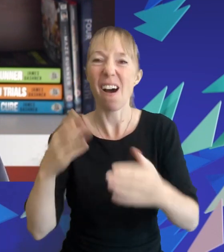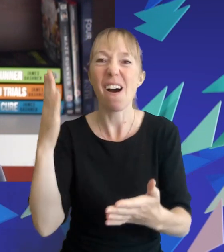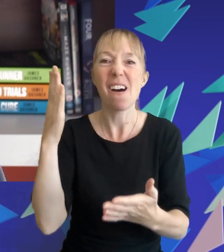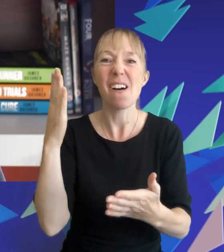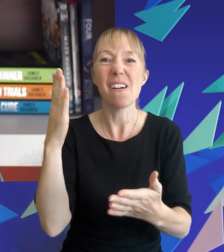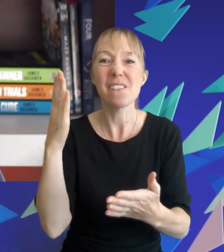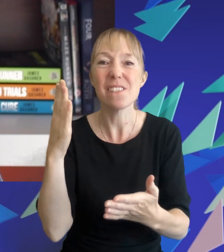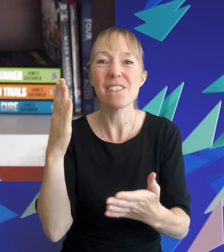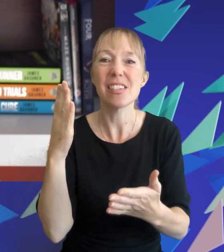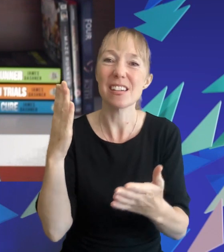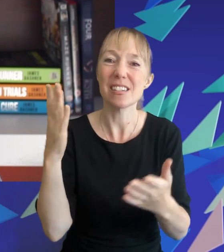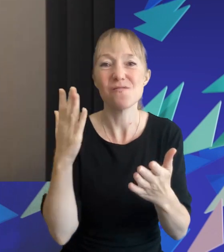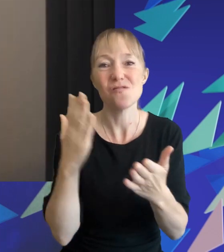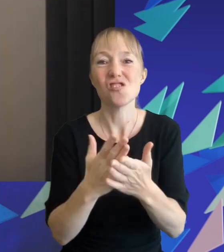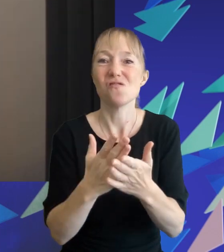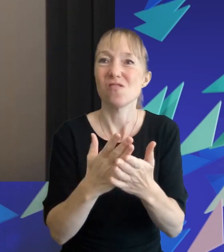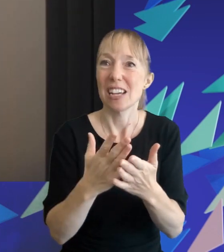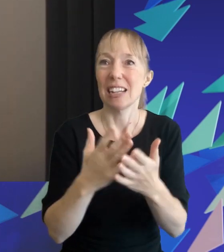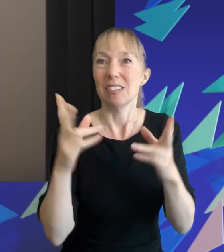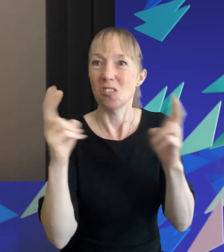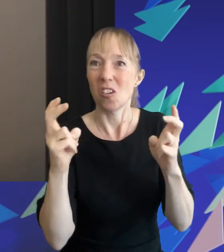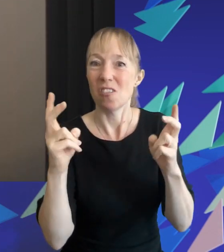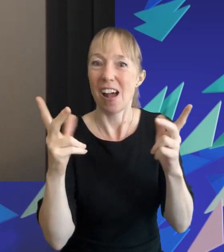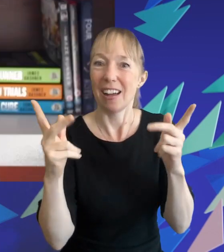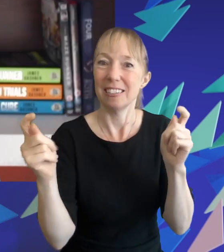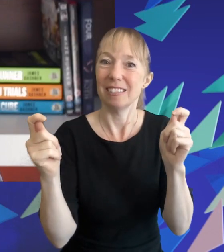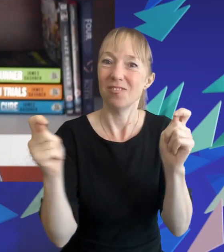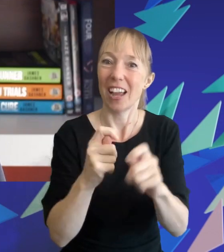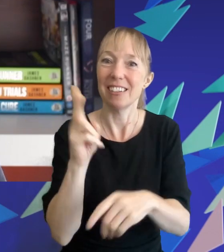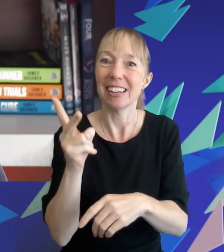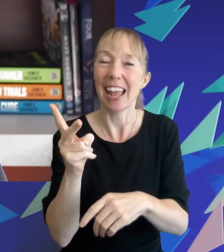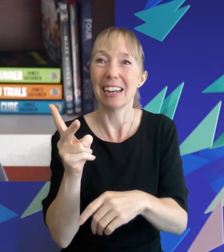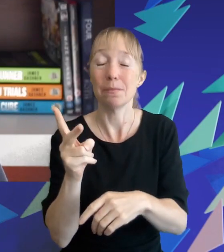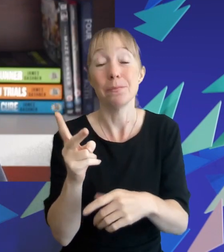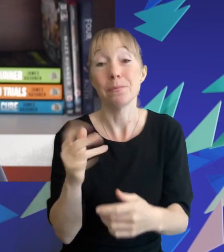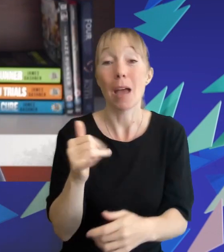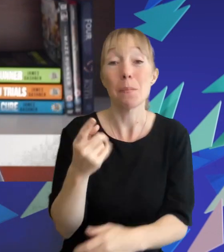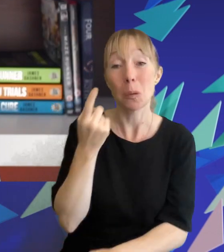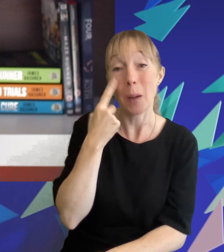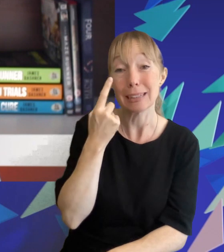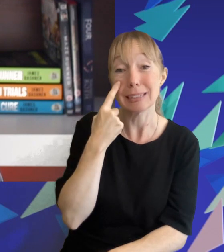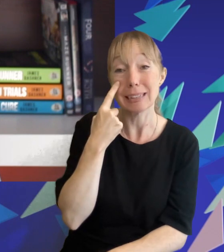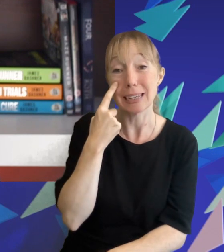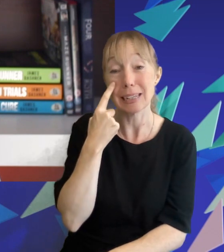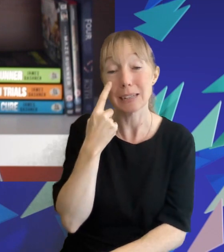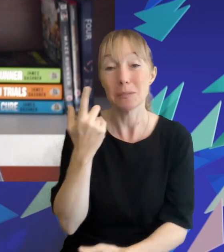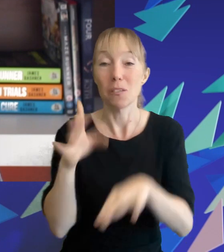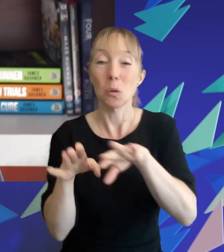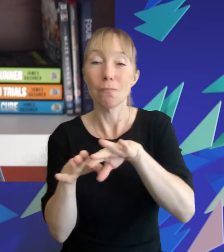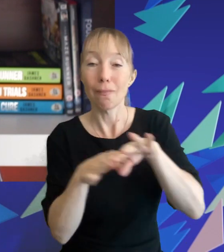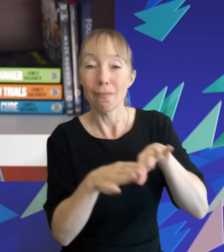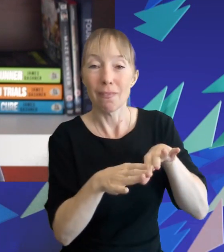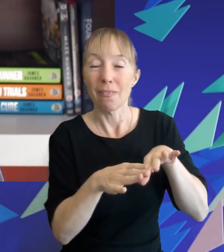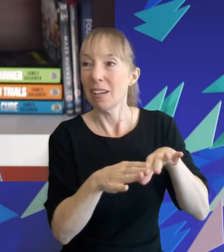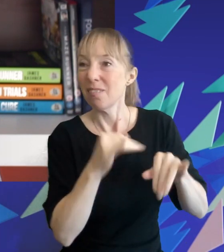redefinition of a genre i guess we'll have to wait and see although one thing is for sure putting aside all of the critical and